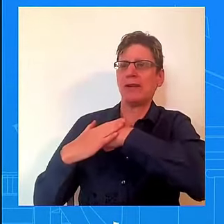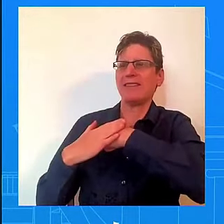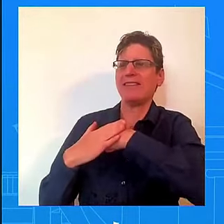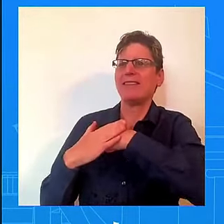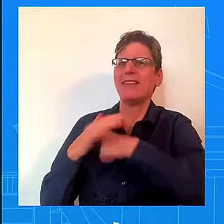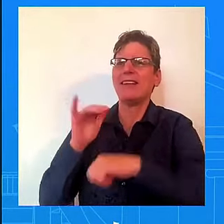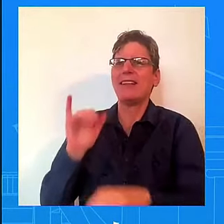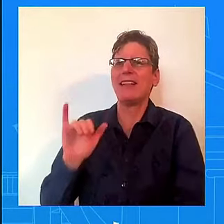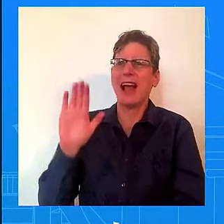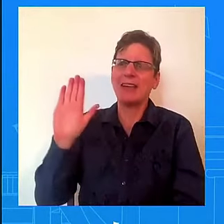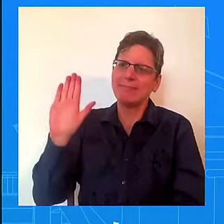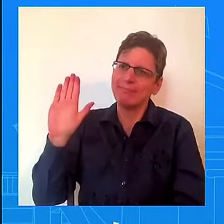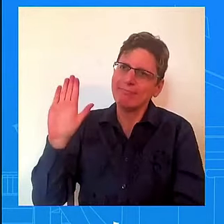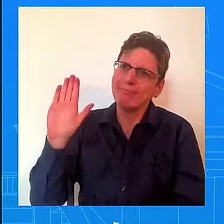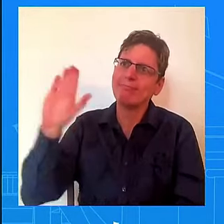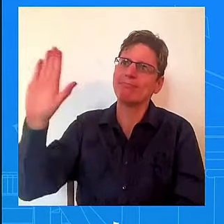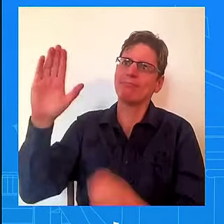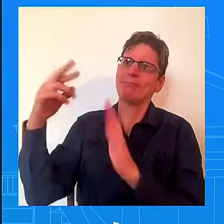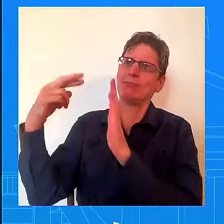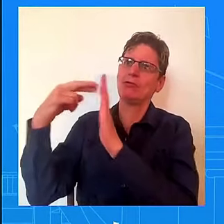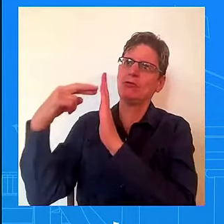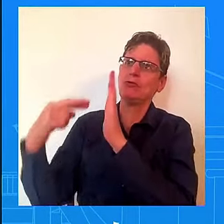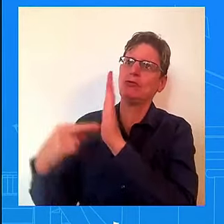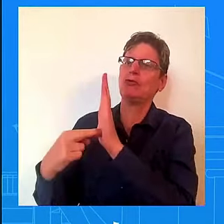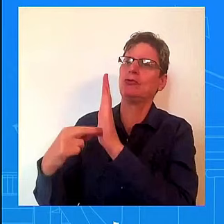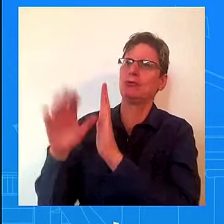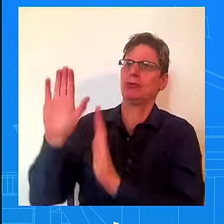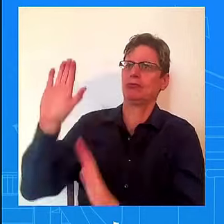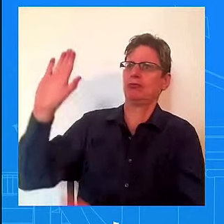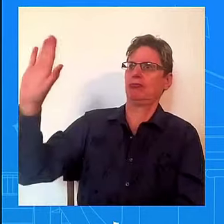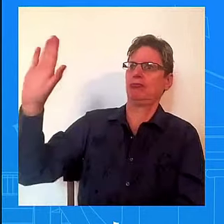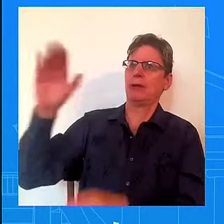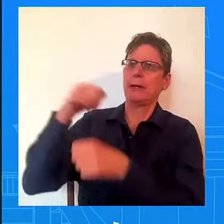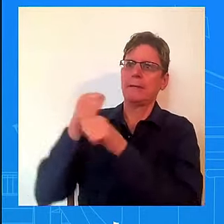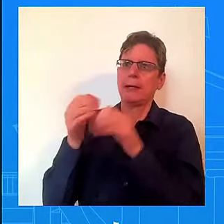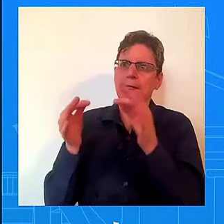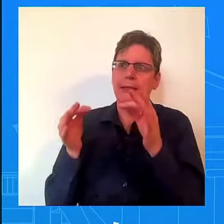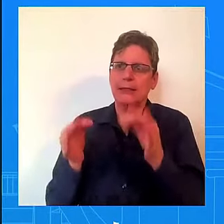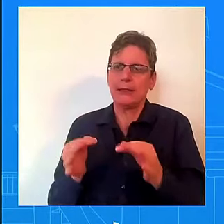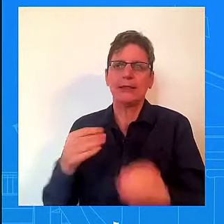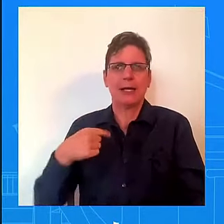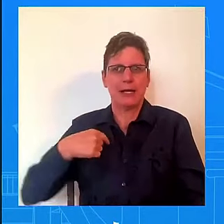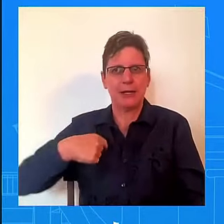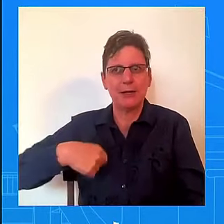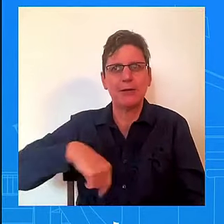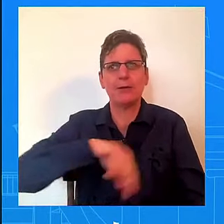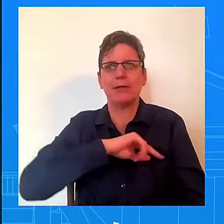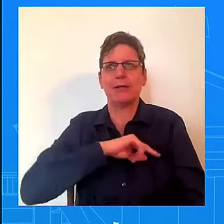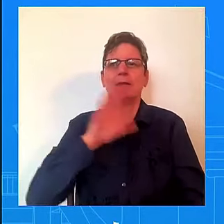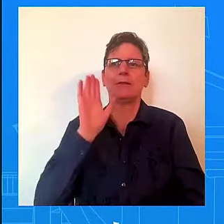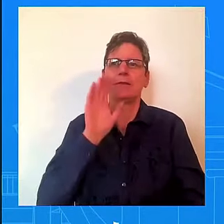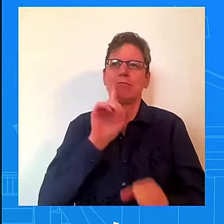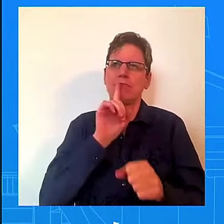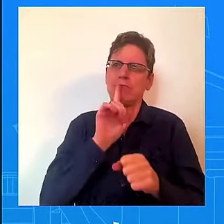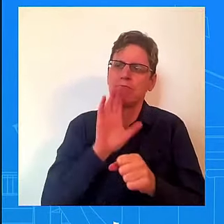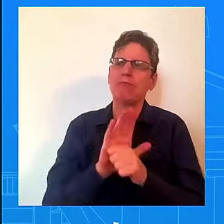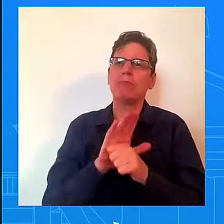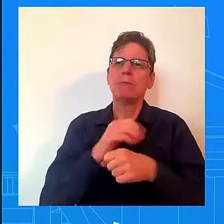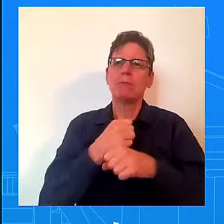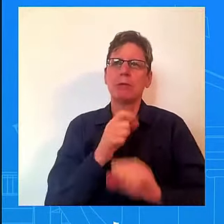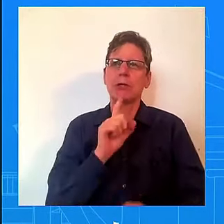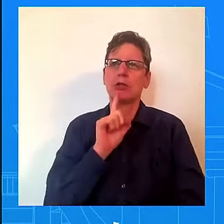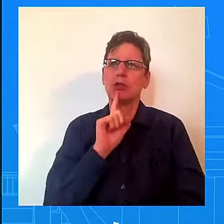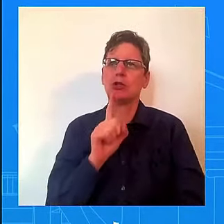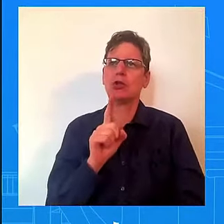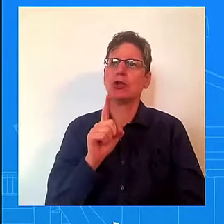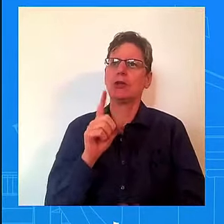get to that decision. We are determined to get and committed to get the ceasefire deal. Our